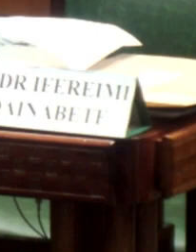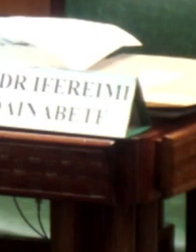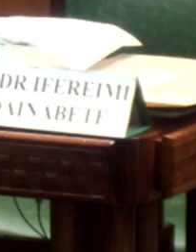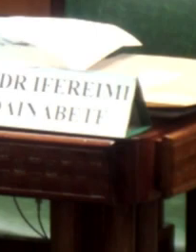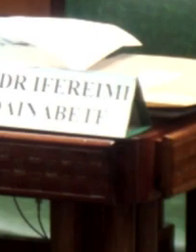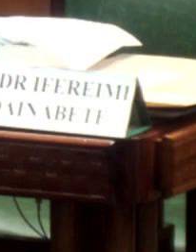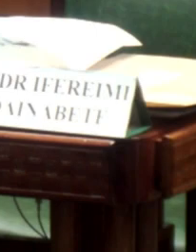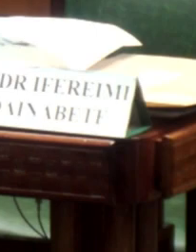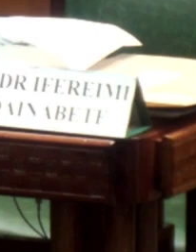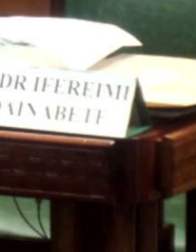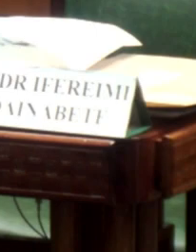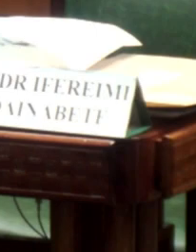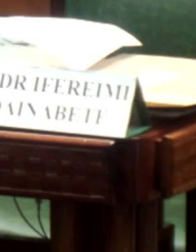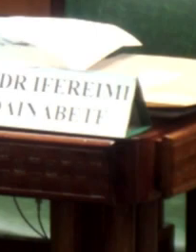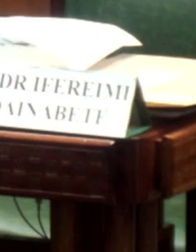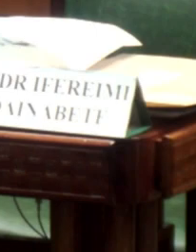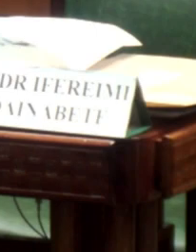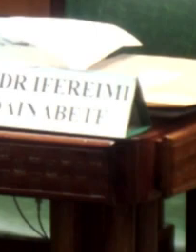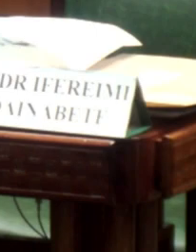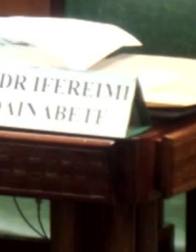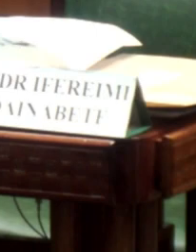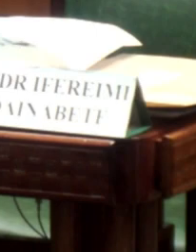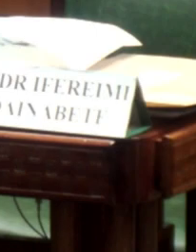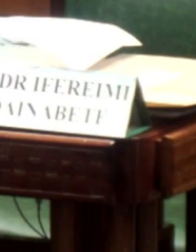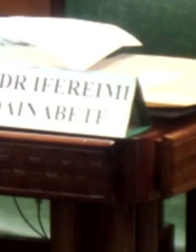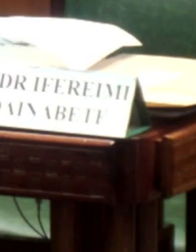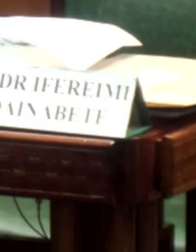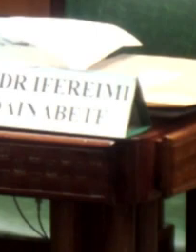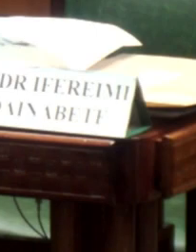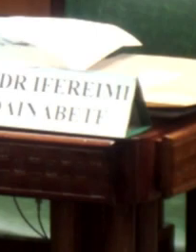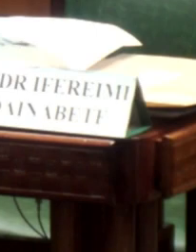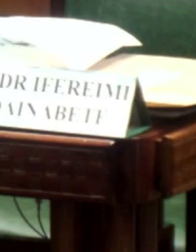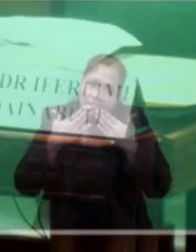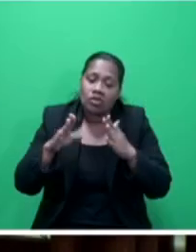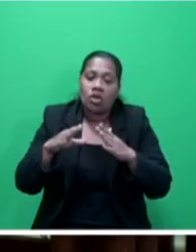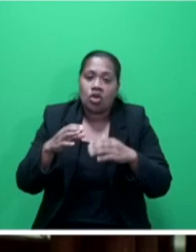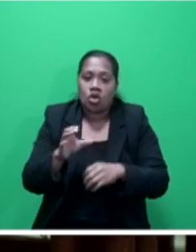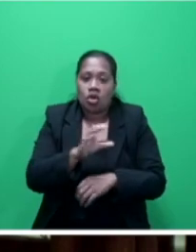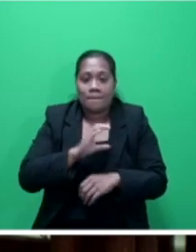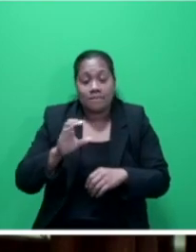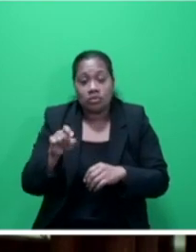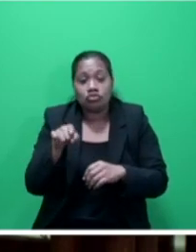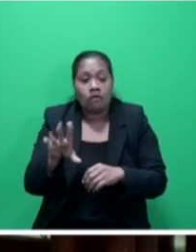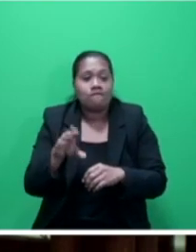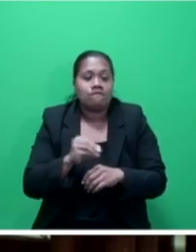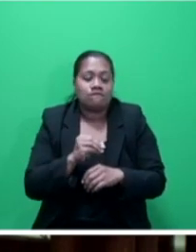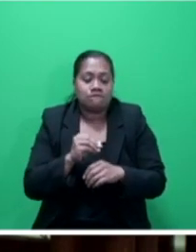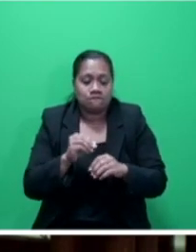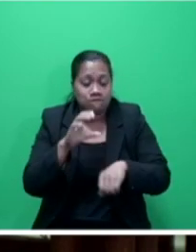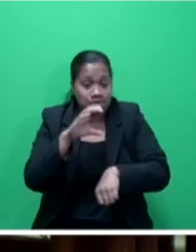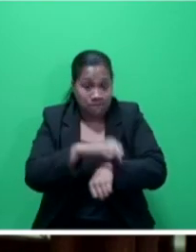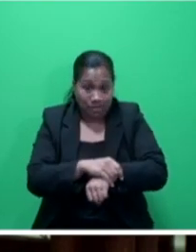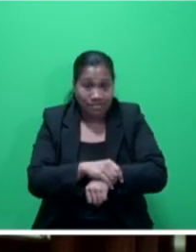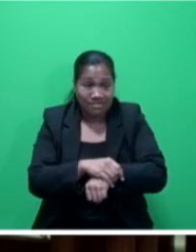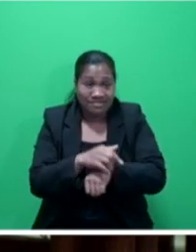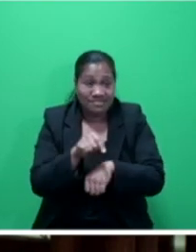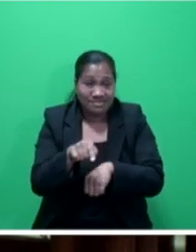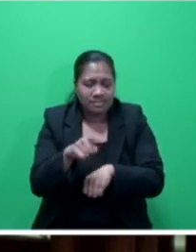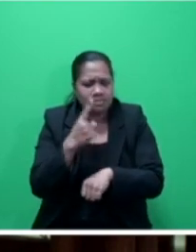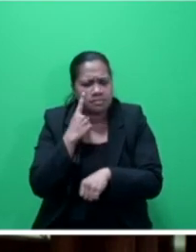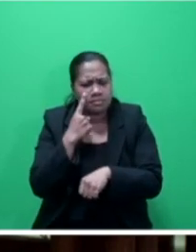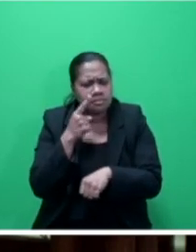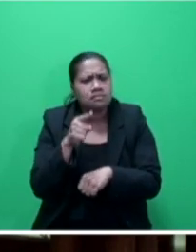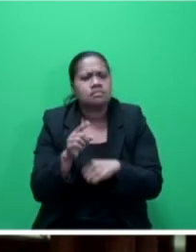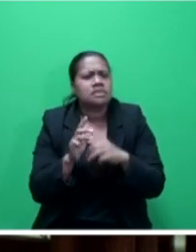throughout this period. And I wish to acknowledge the Commissioner of Police and his senior management,